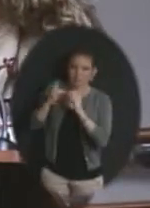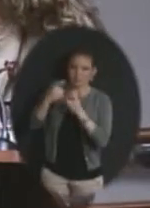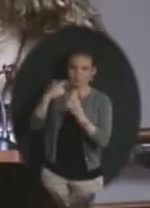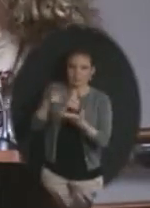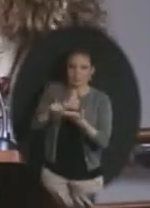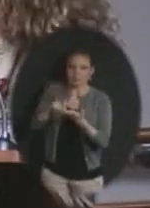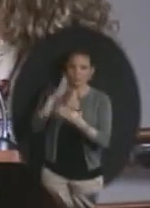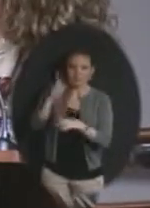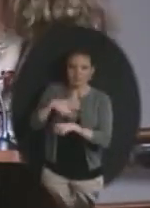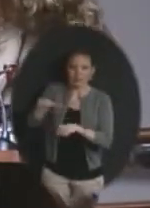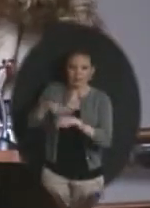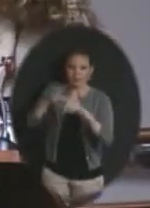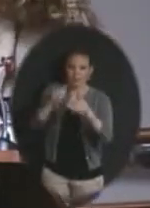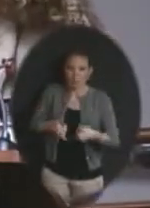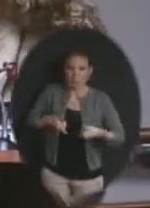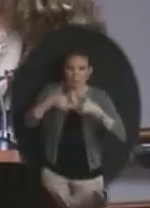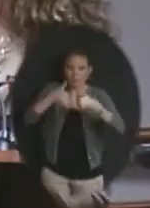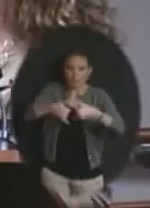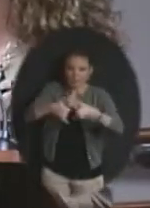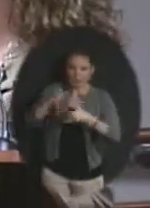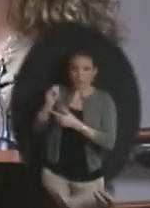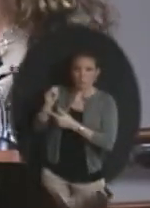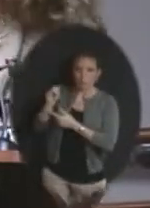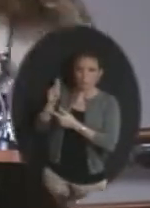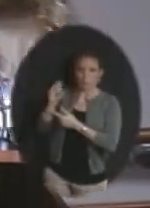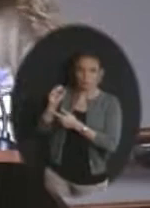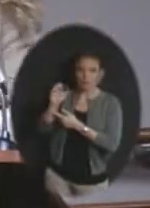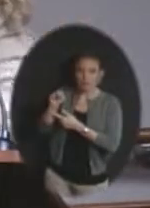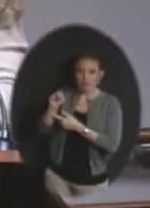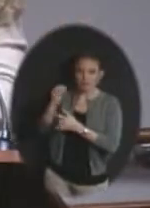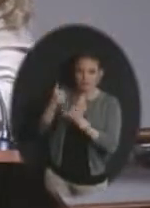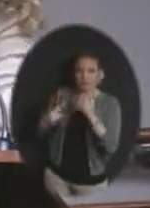Golomsky please come forward, along with Principal Jim McMullen.